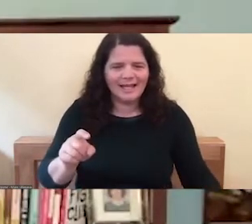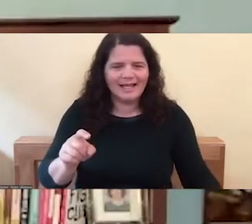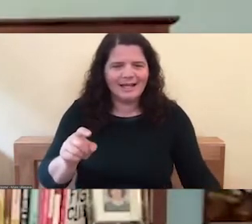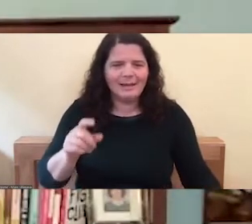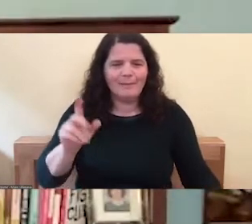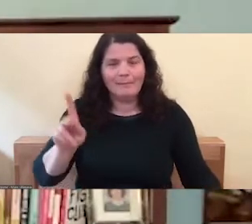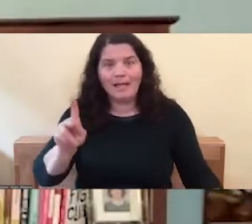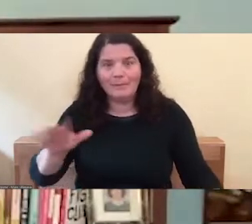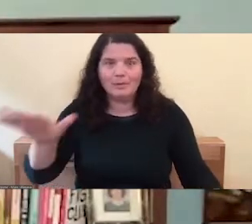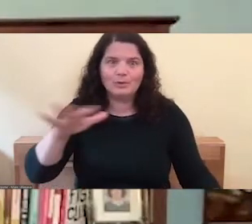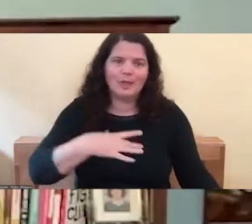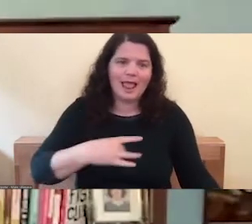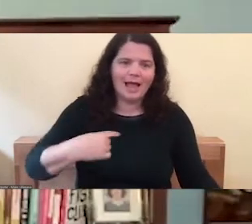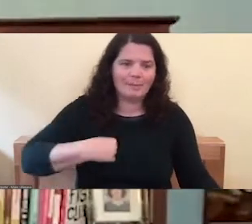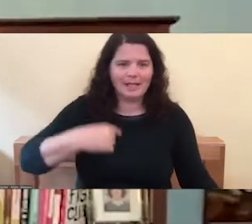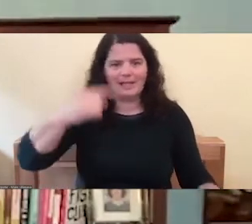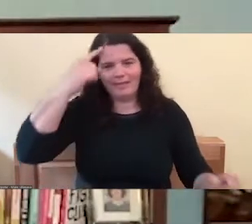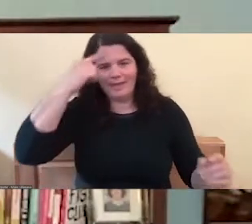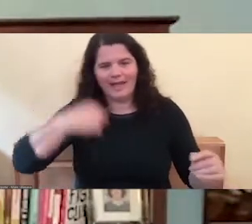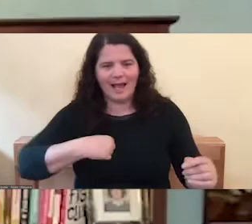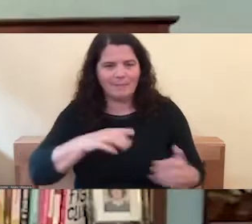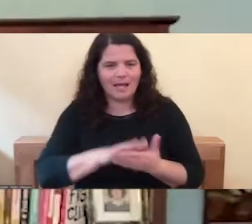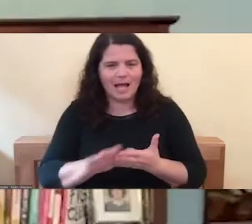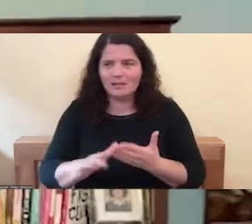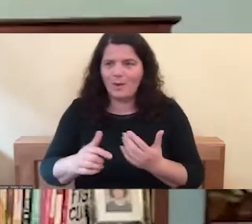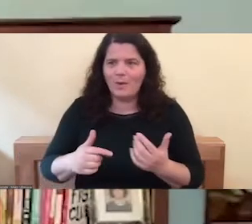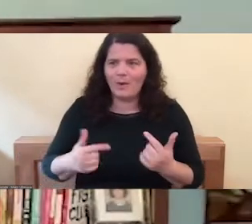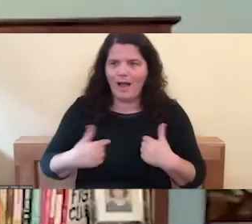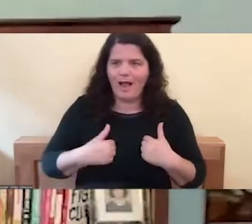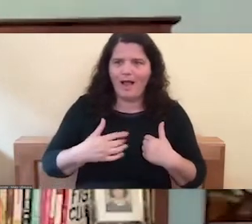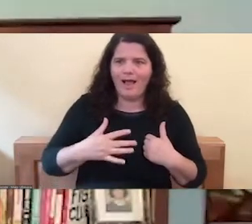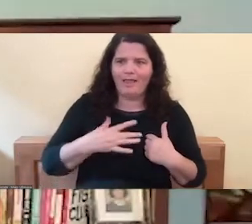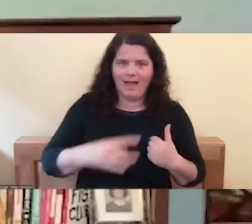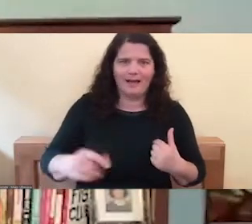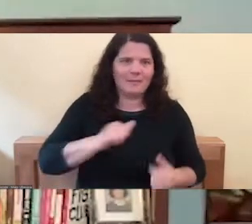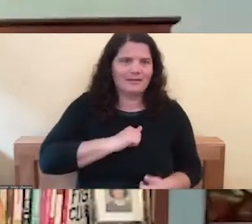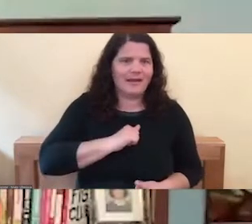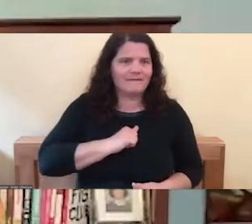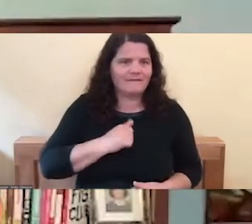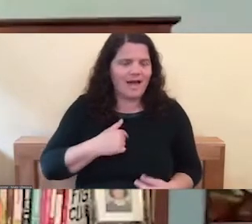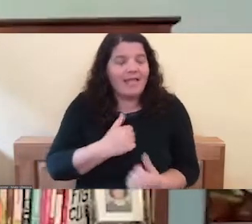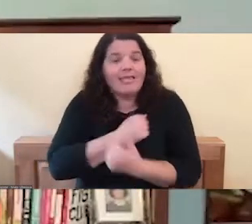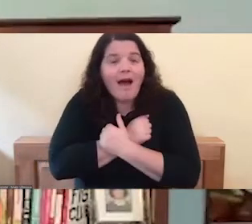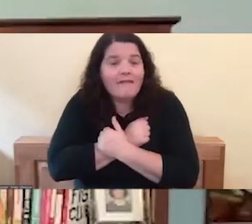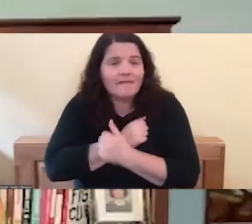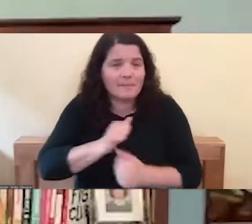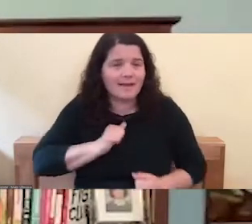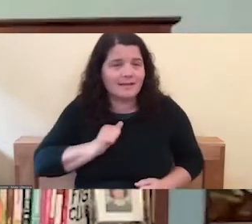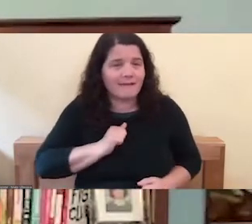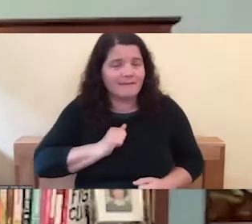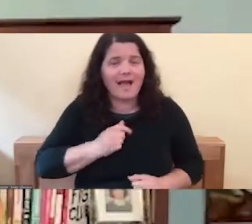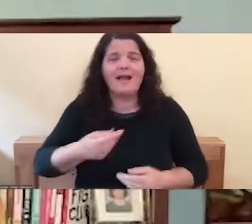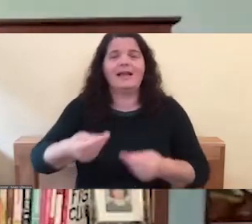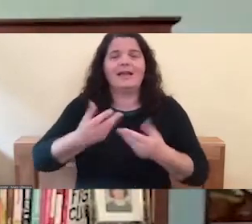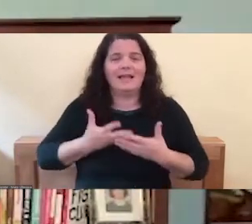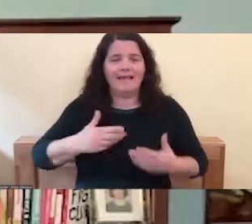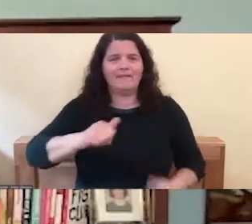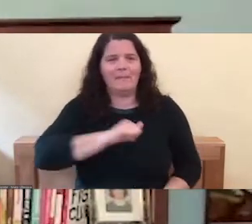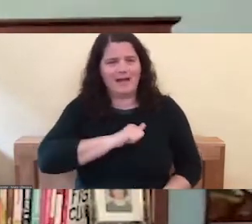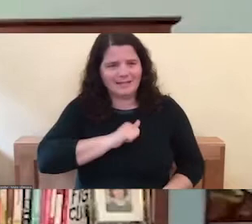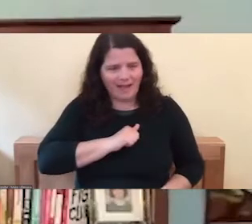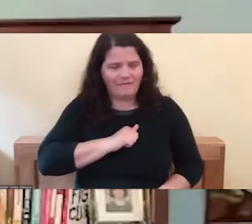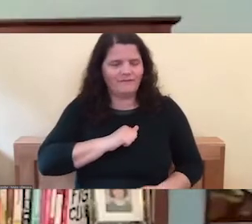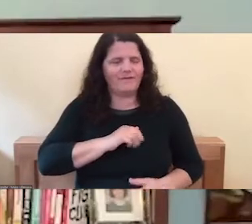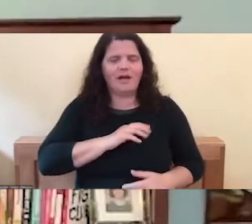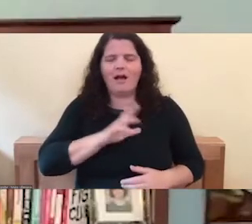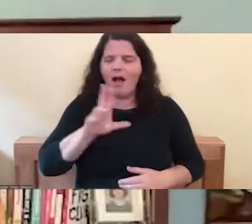nice. You can actually like yourself. You can love yourself. can give yourself the unconditional love and